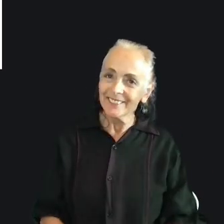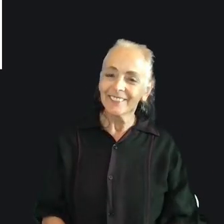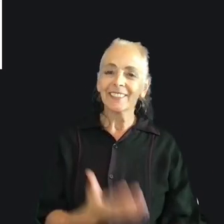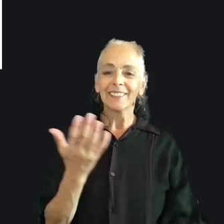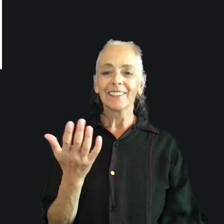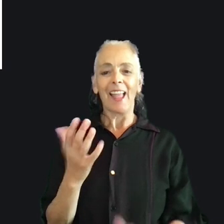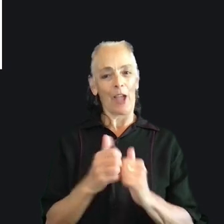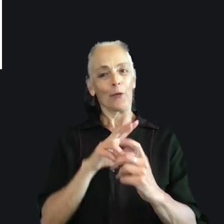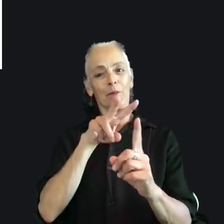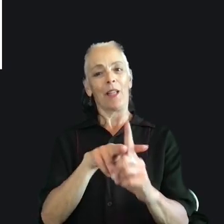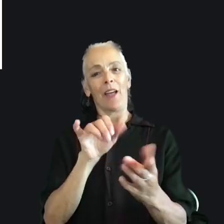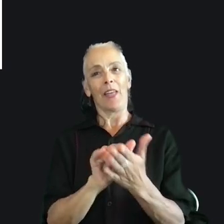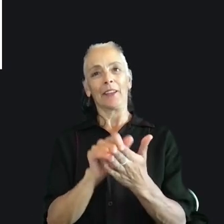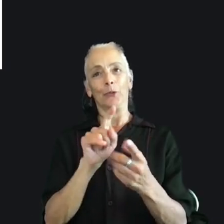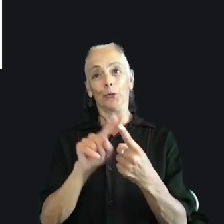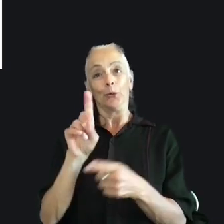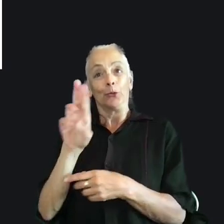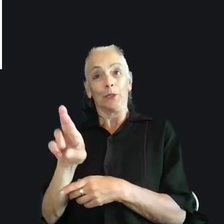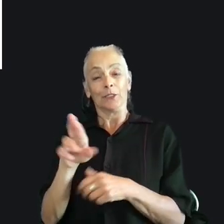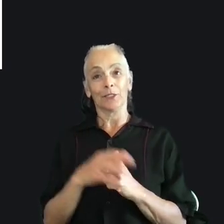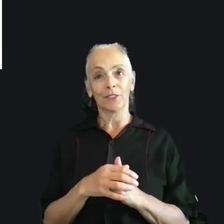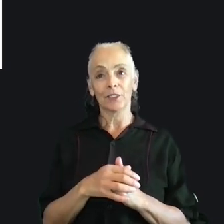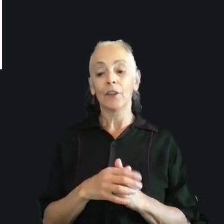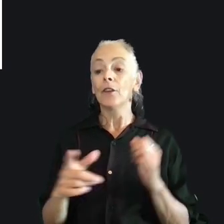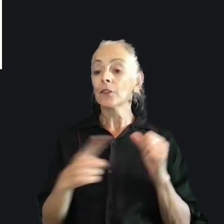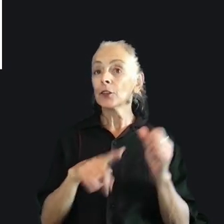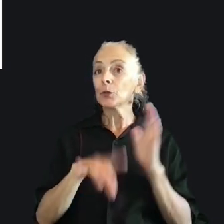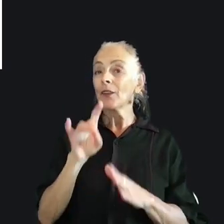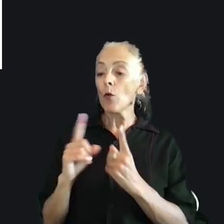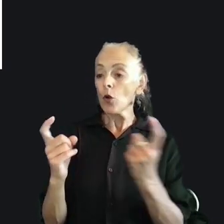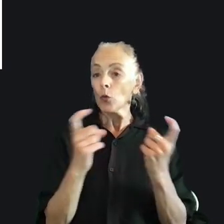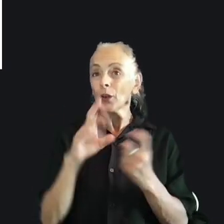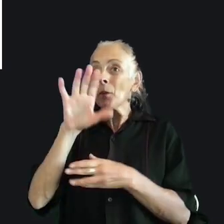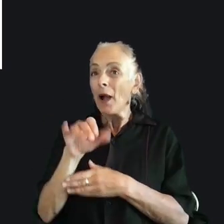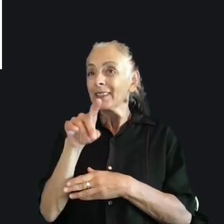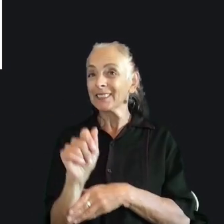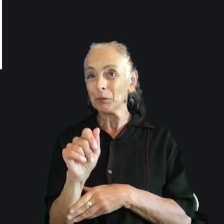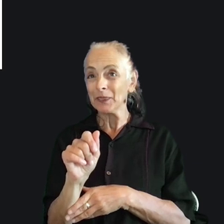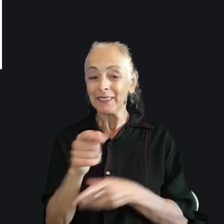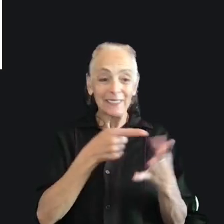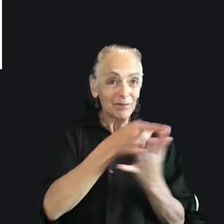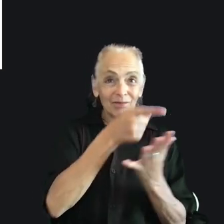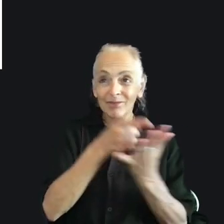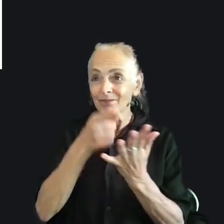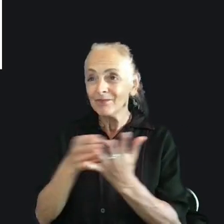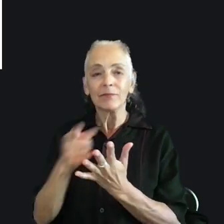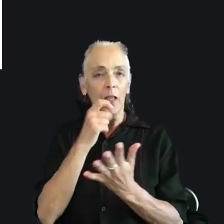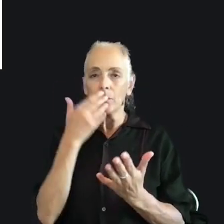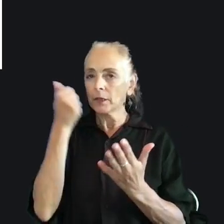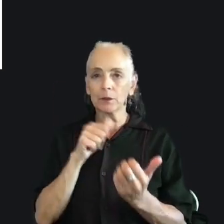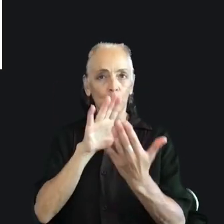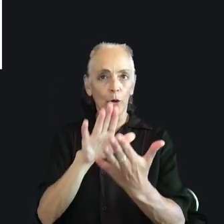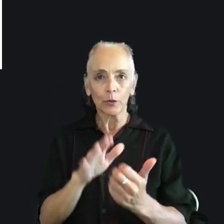we apply this approach to user research? Well, first and foremost, we found that recruiting by disability is not usually our best approach, and almost